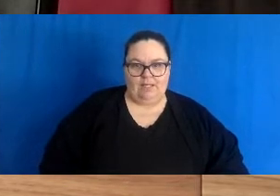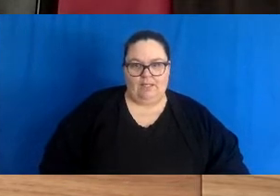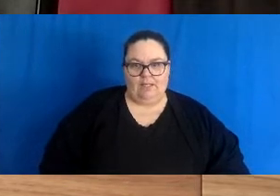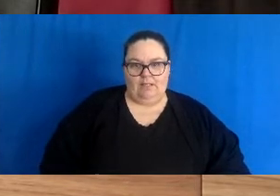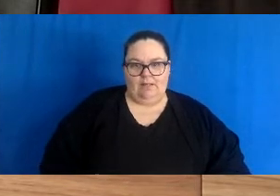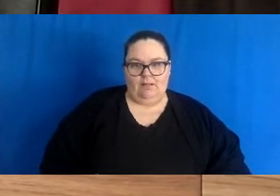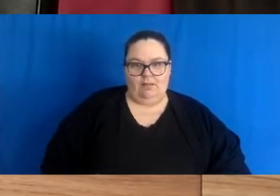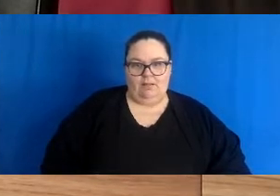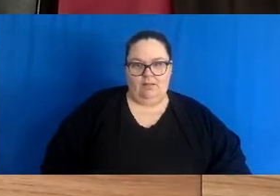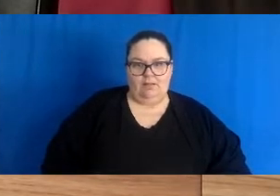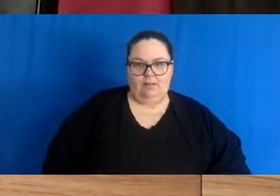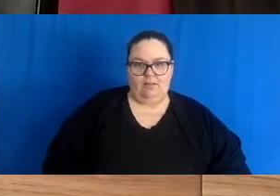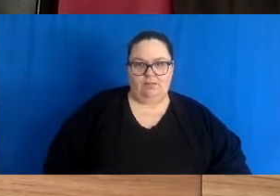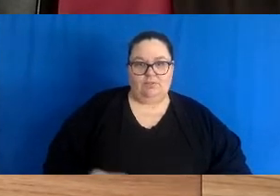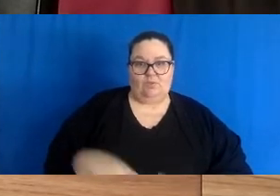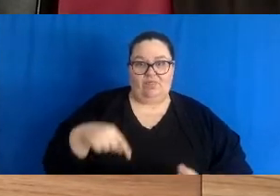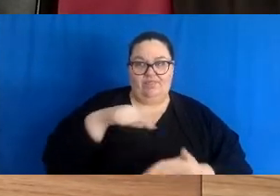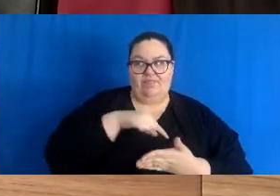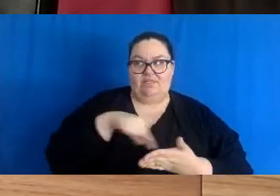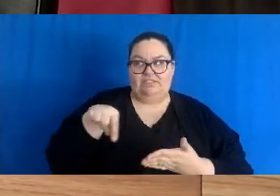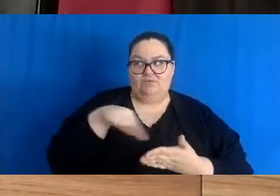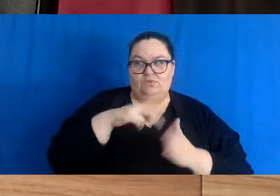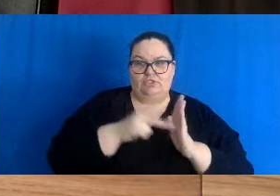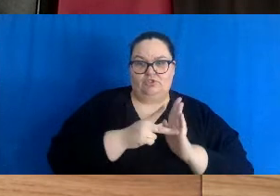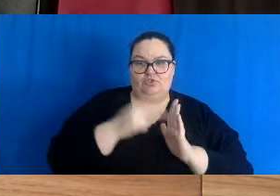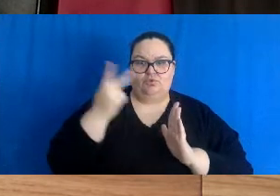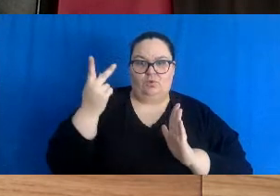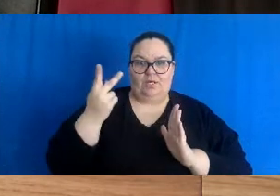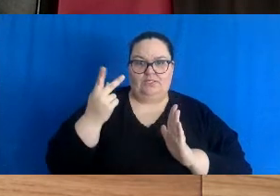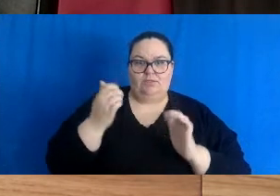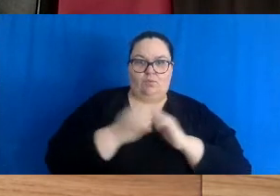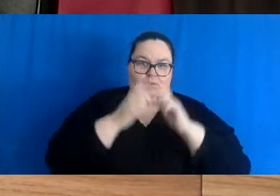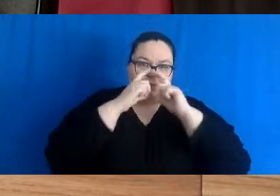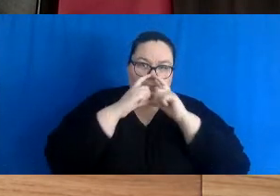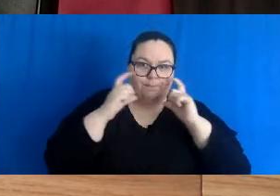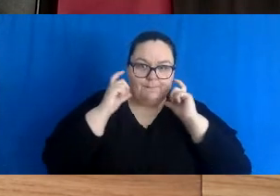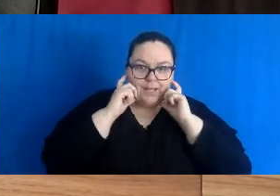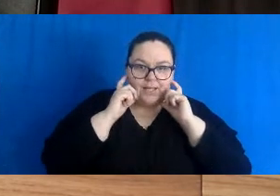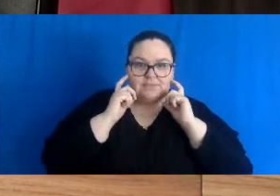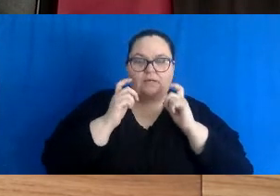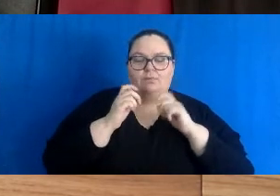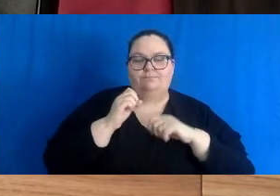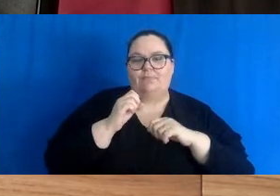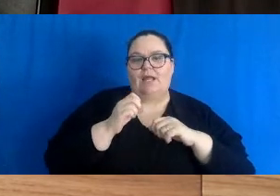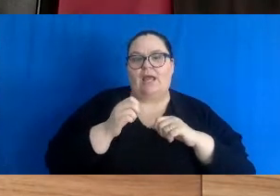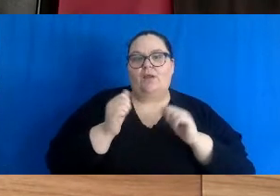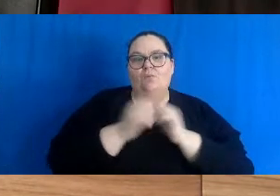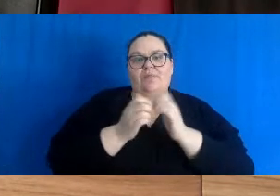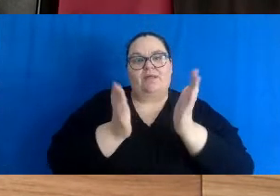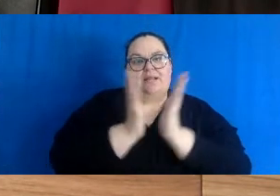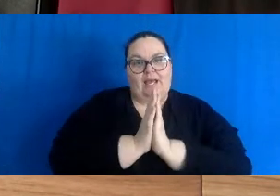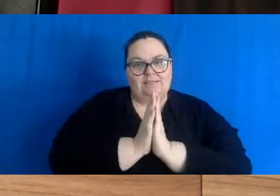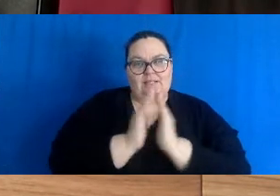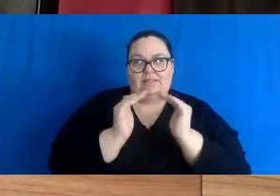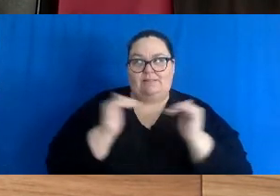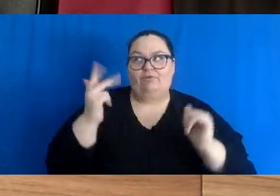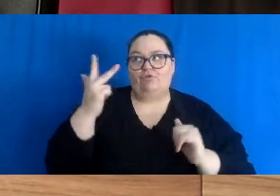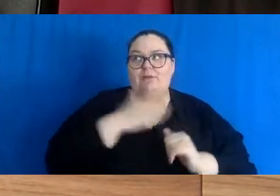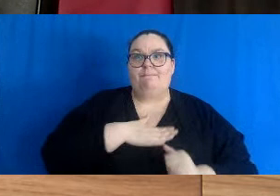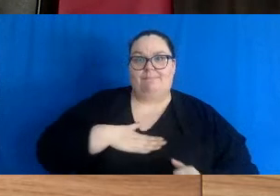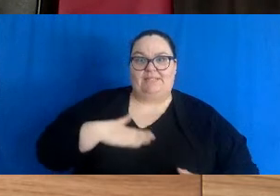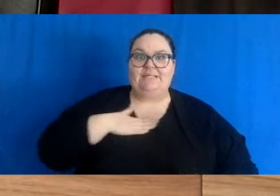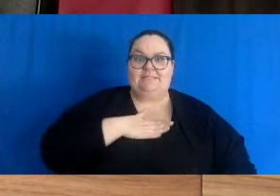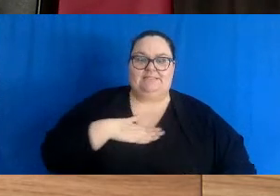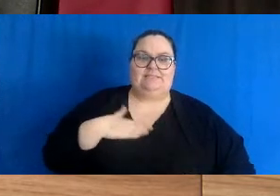twice, three times this week and it's with an ask. And it's with an ask that we go to level three. We are suffering in our